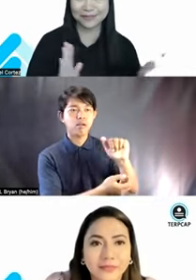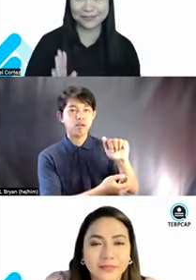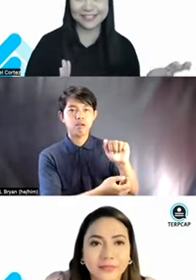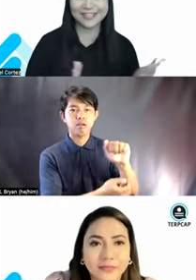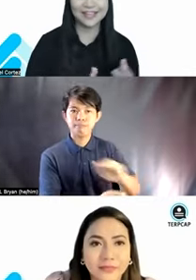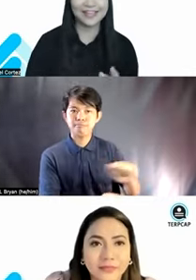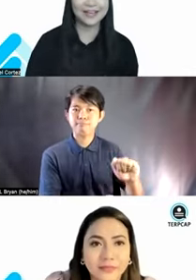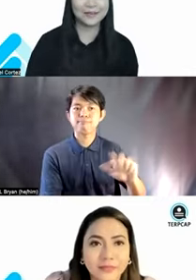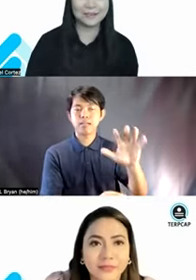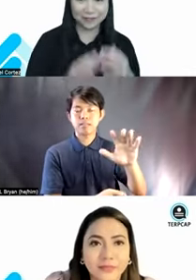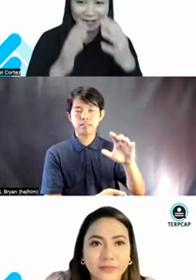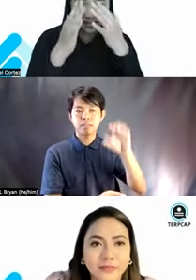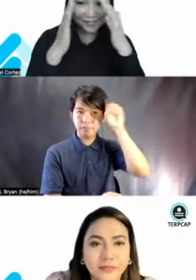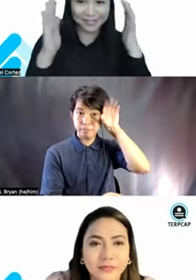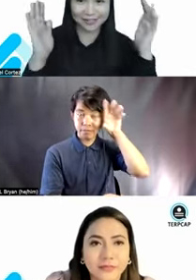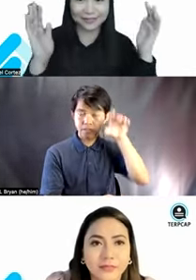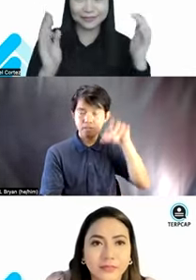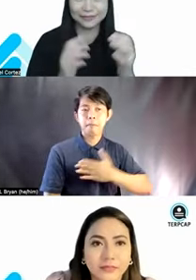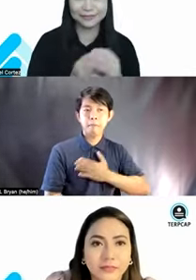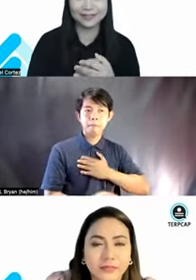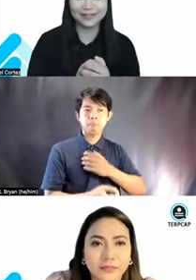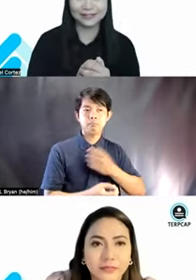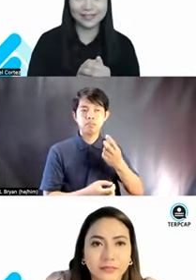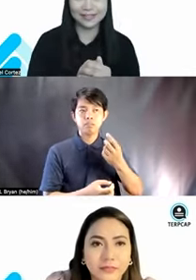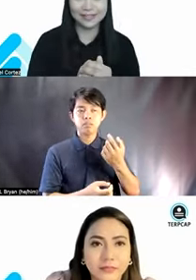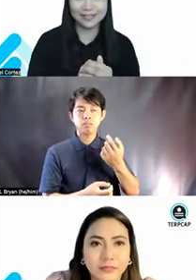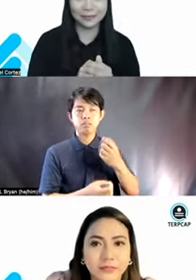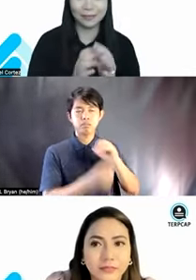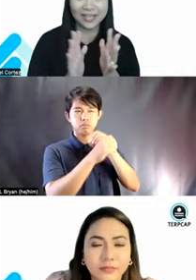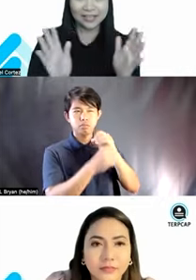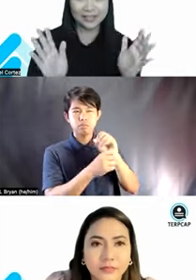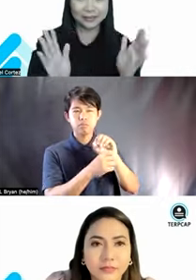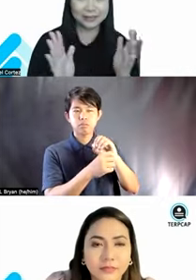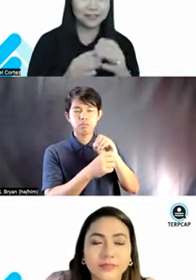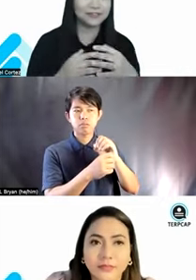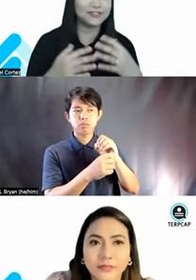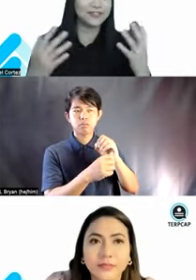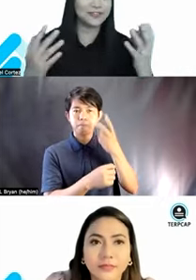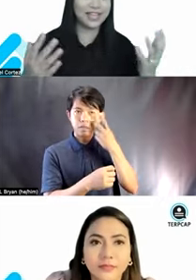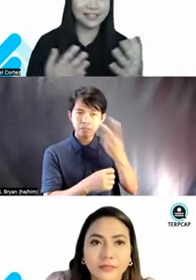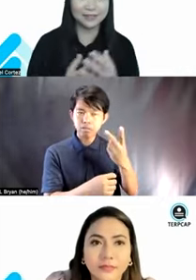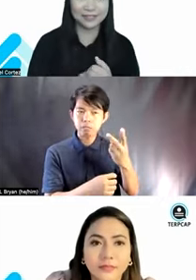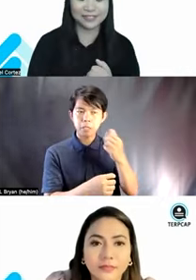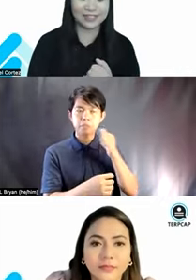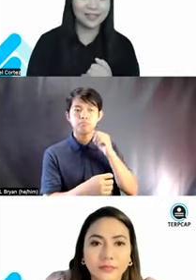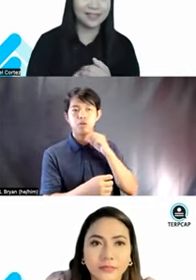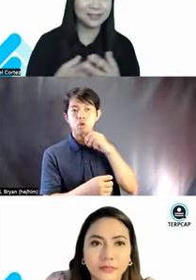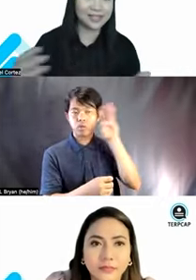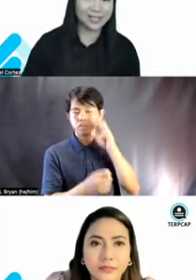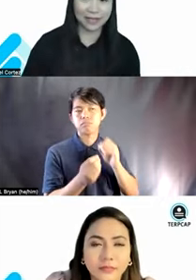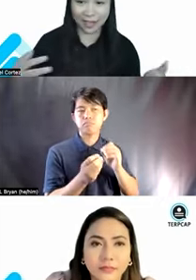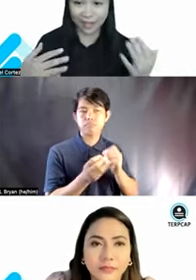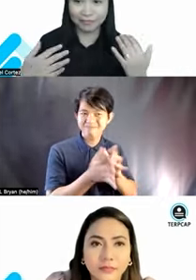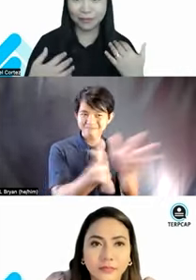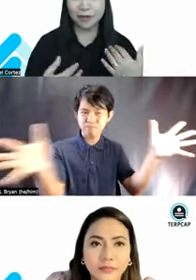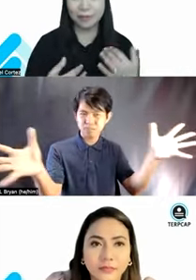caucus, um, my horizon started to really, uh, widen in terms of intersectionality because in the